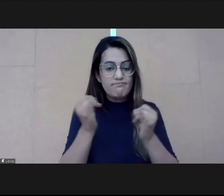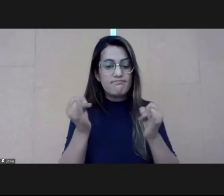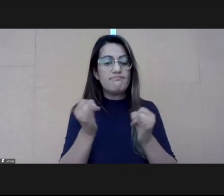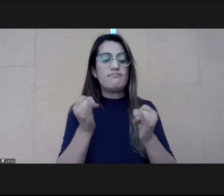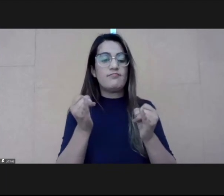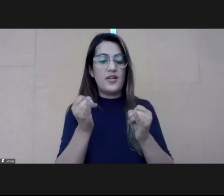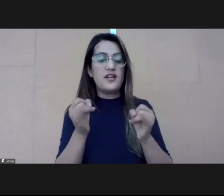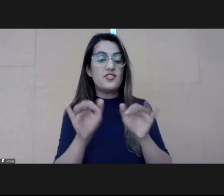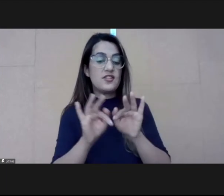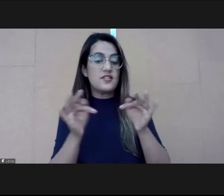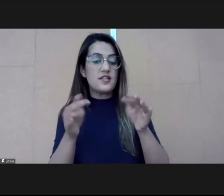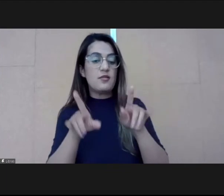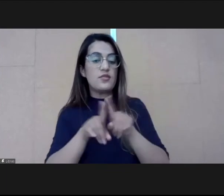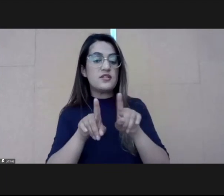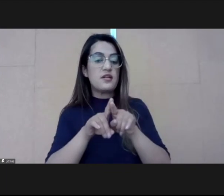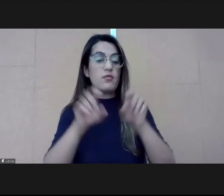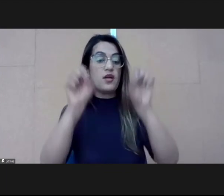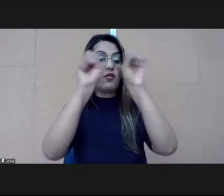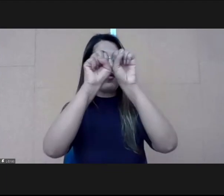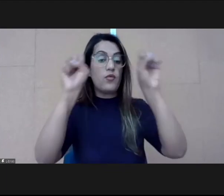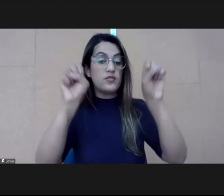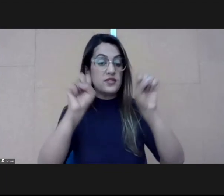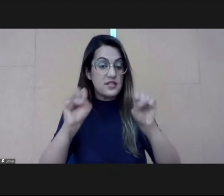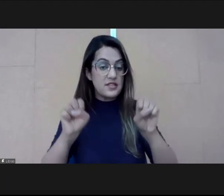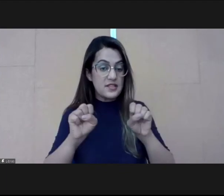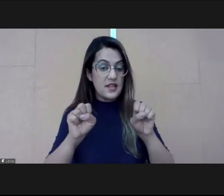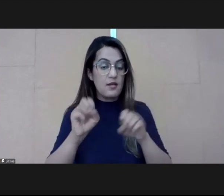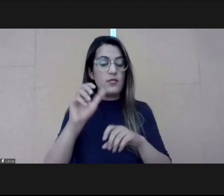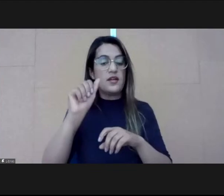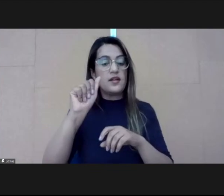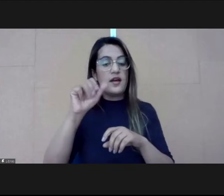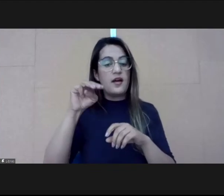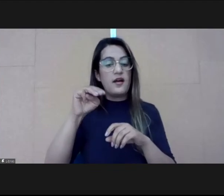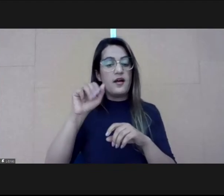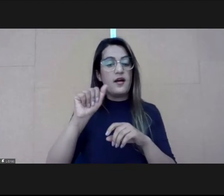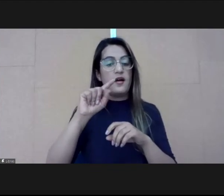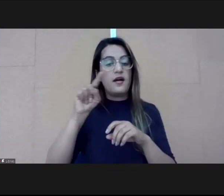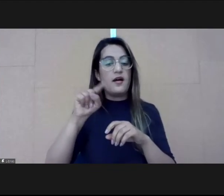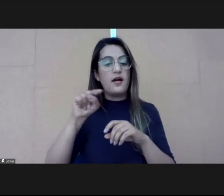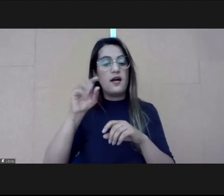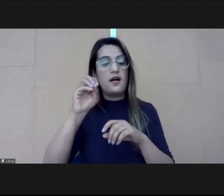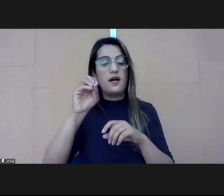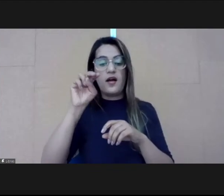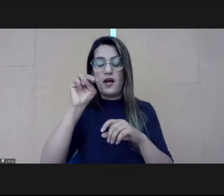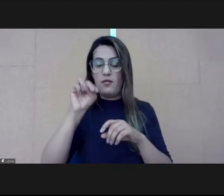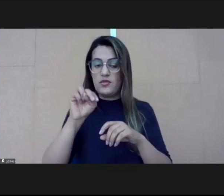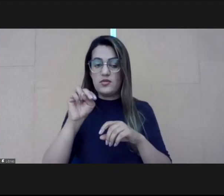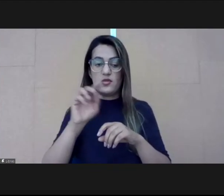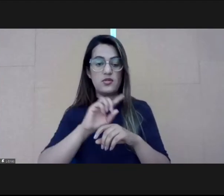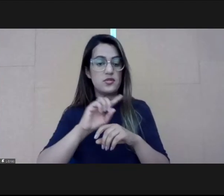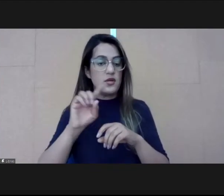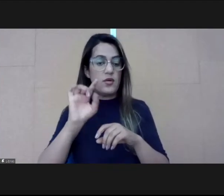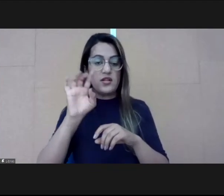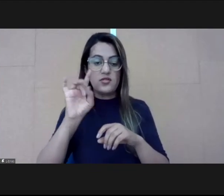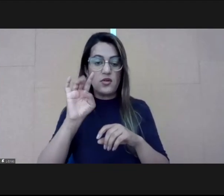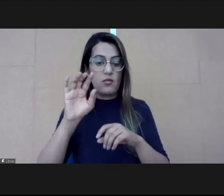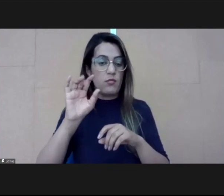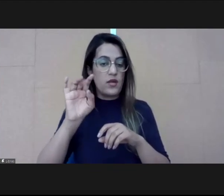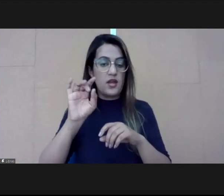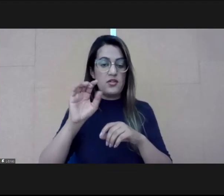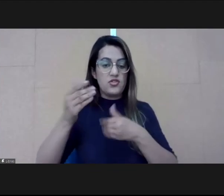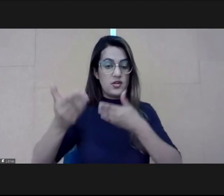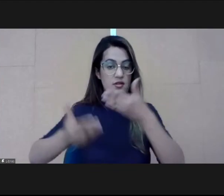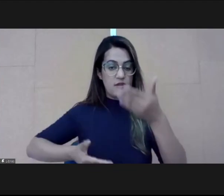lines. And this is not just a matter for service and program managers. The